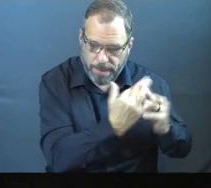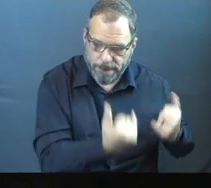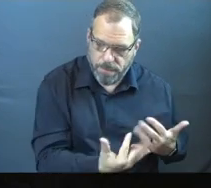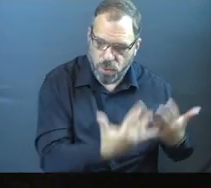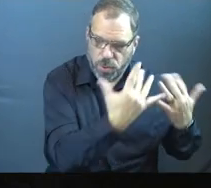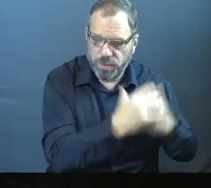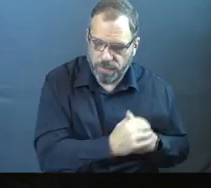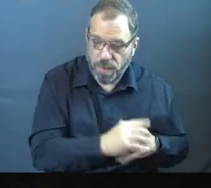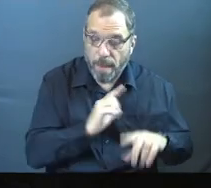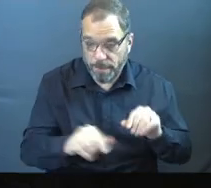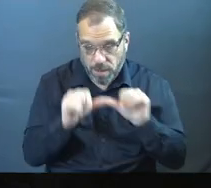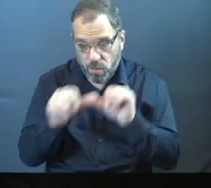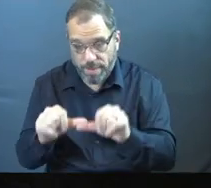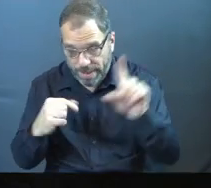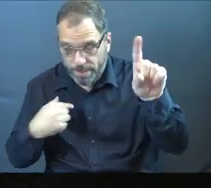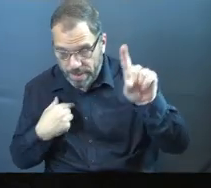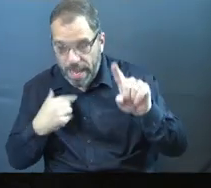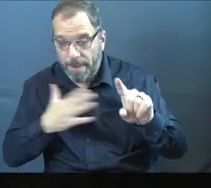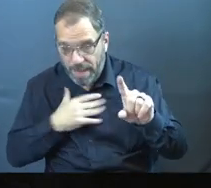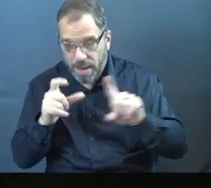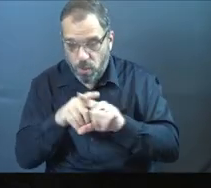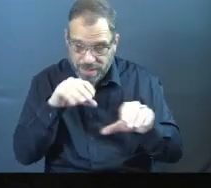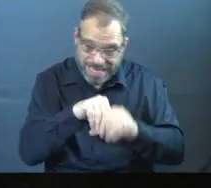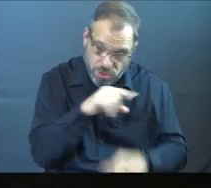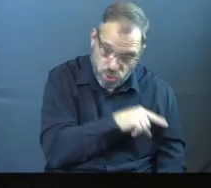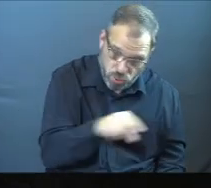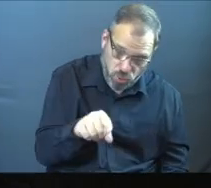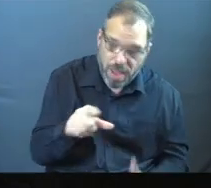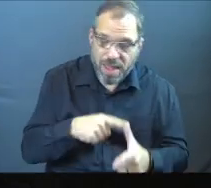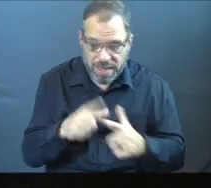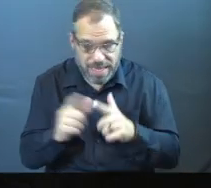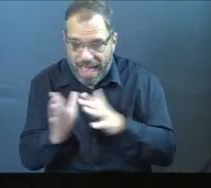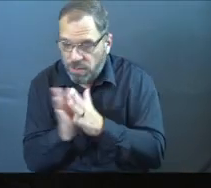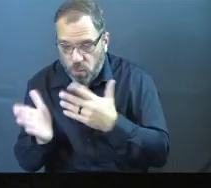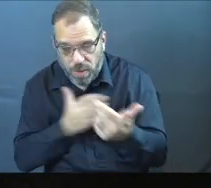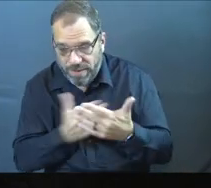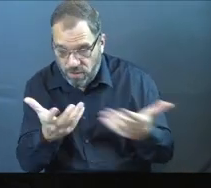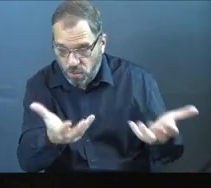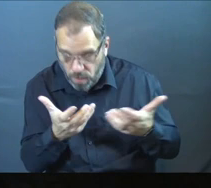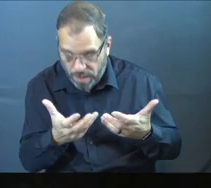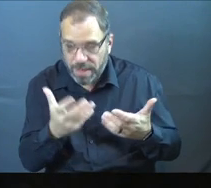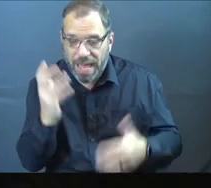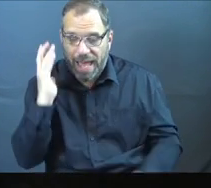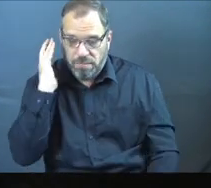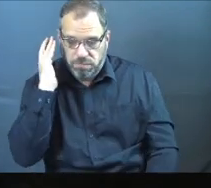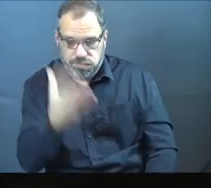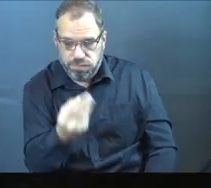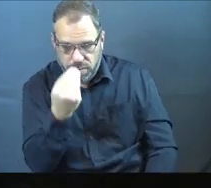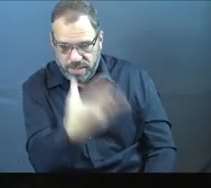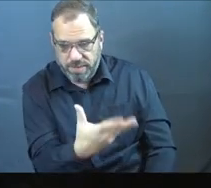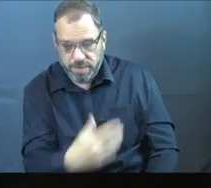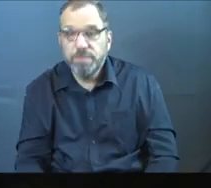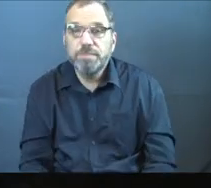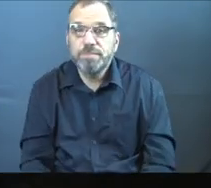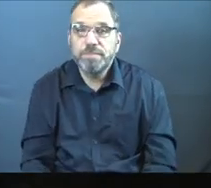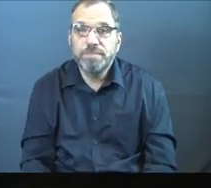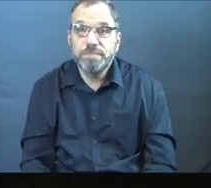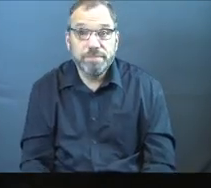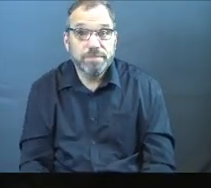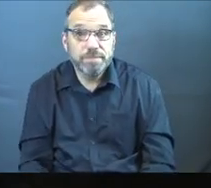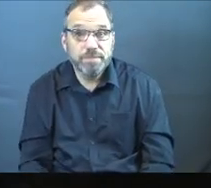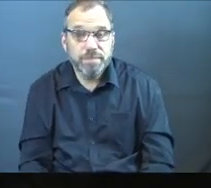burned. But if you remain in me, and my words remain in you, you may ask for anything you want, and it will be granted.